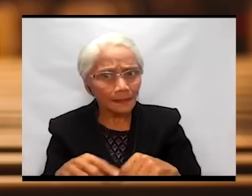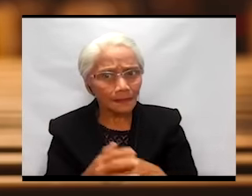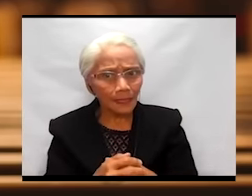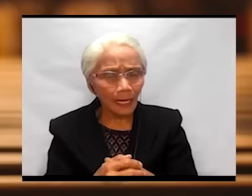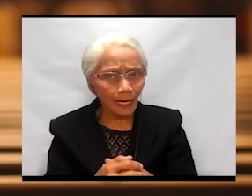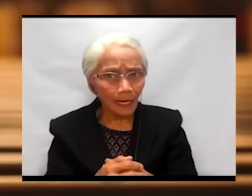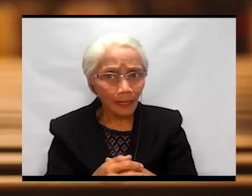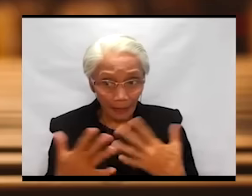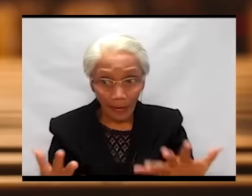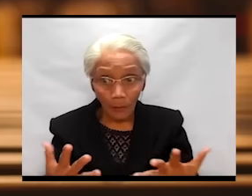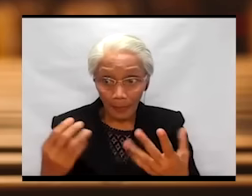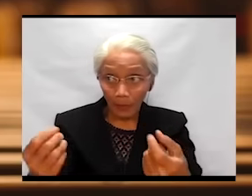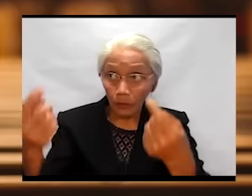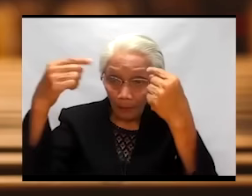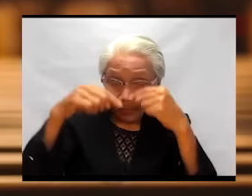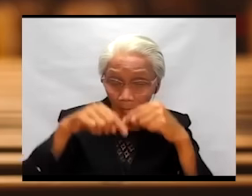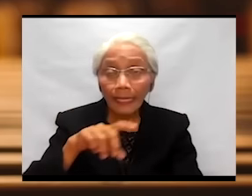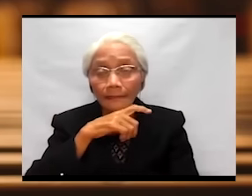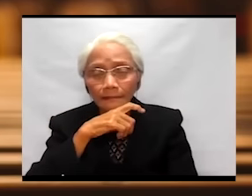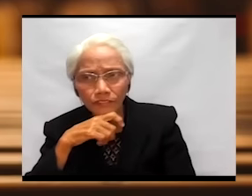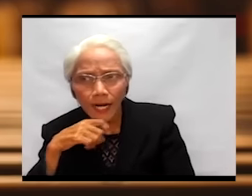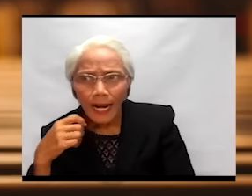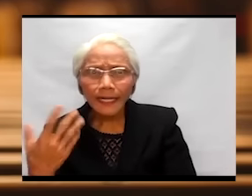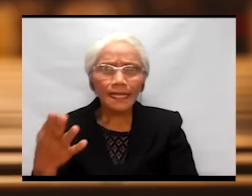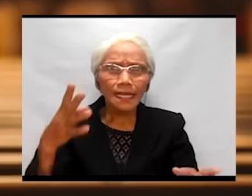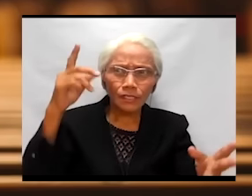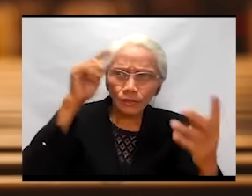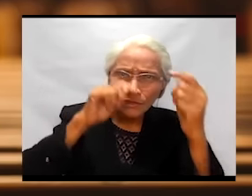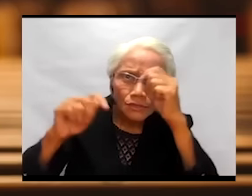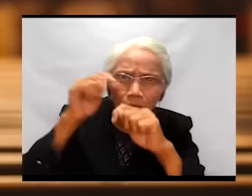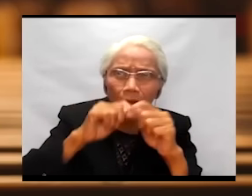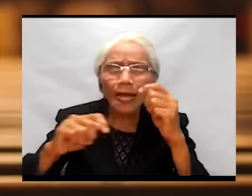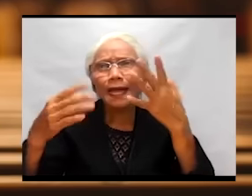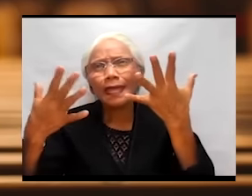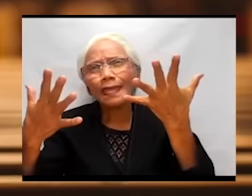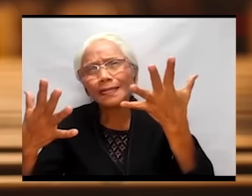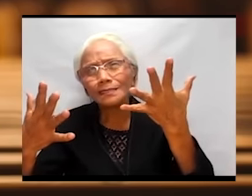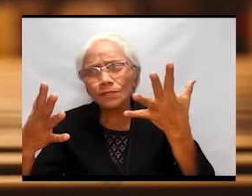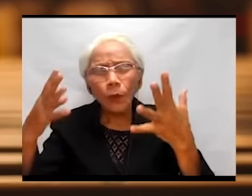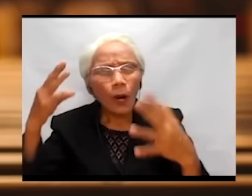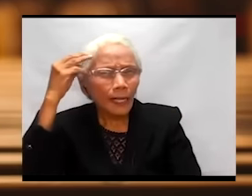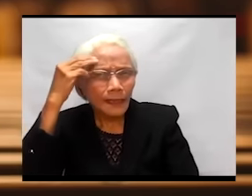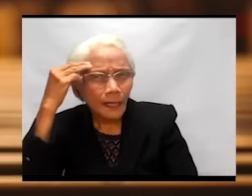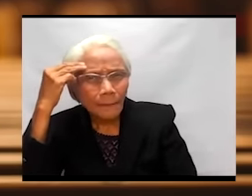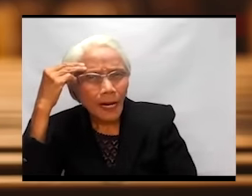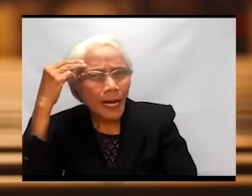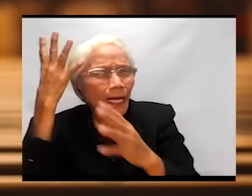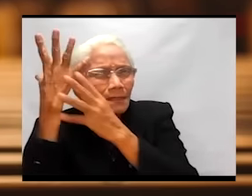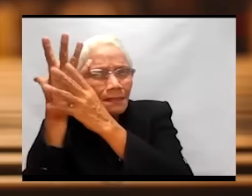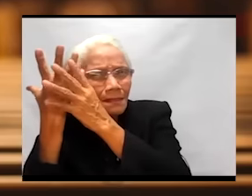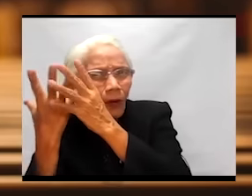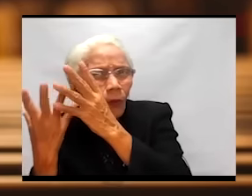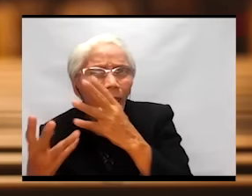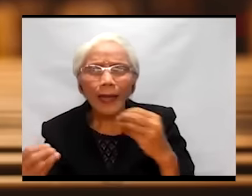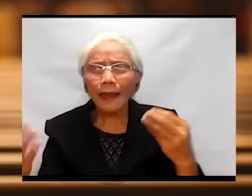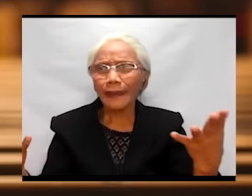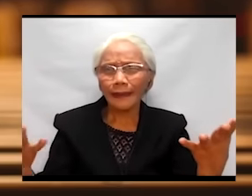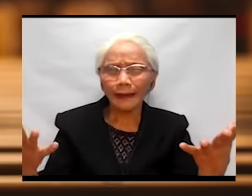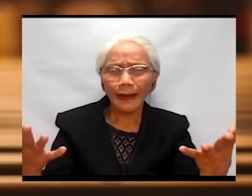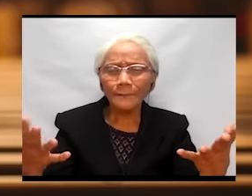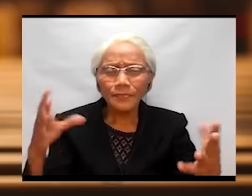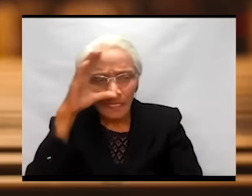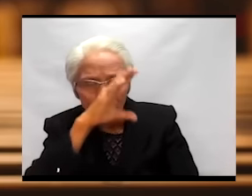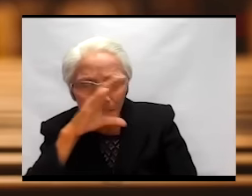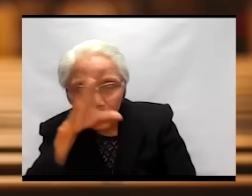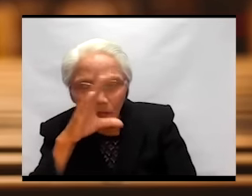trials, when our minds are lost in the search for solutions and answers,